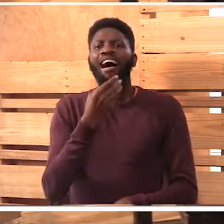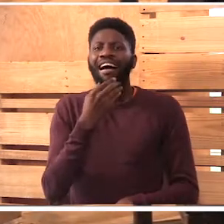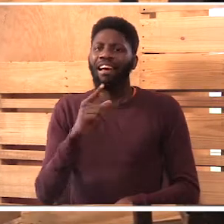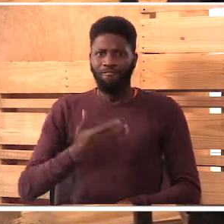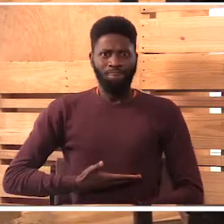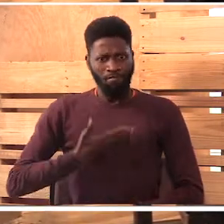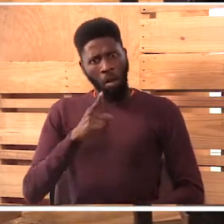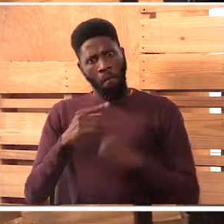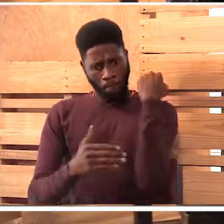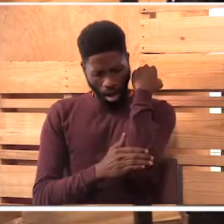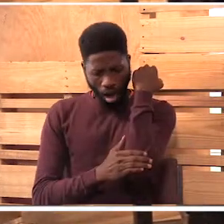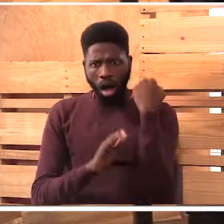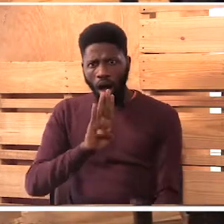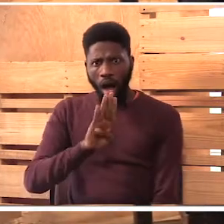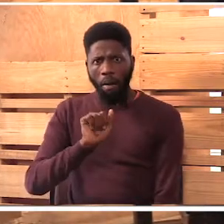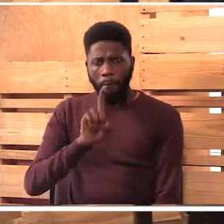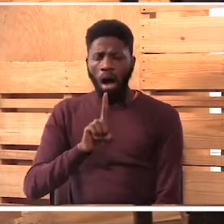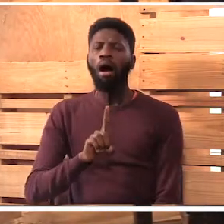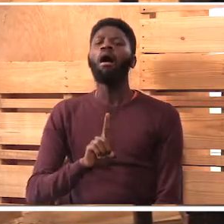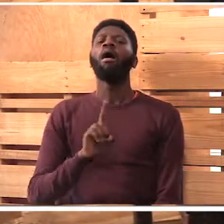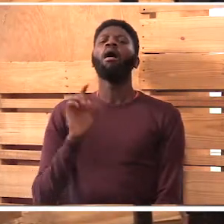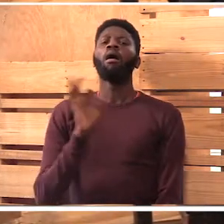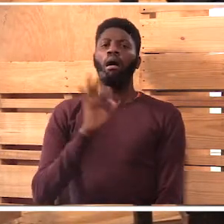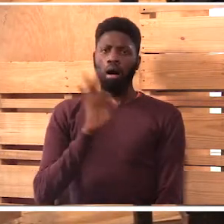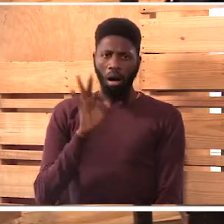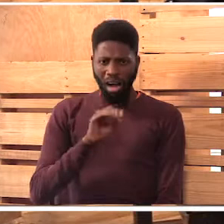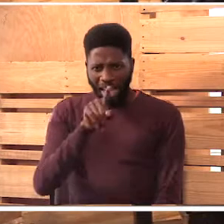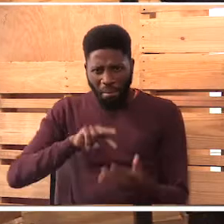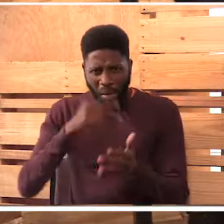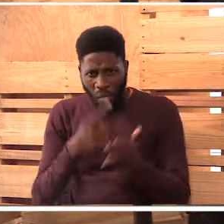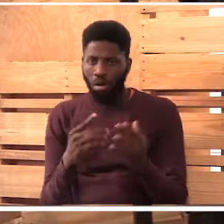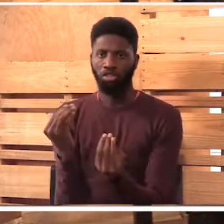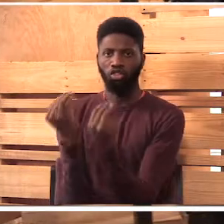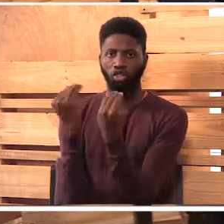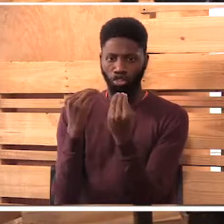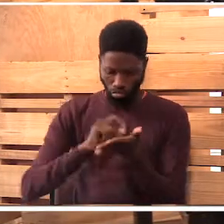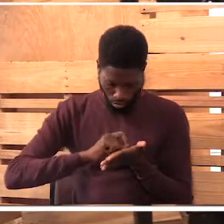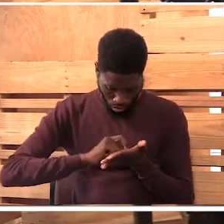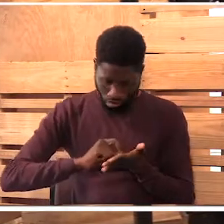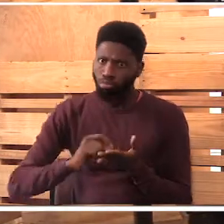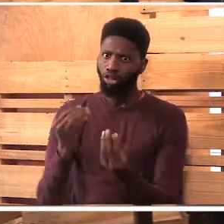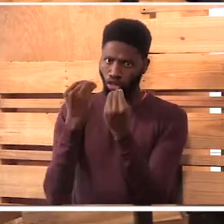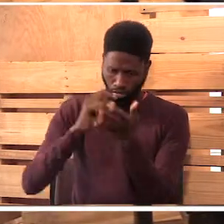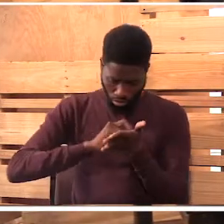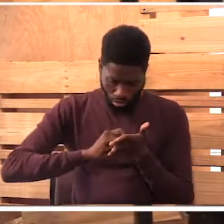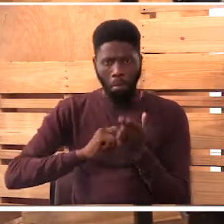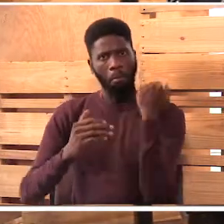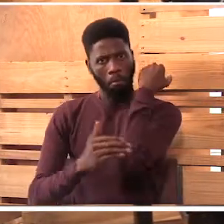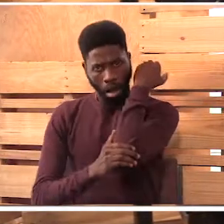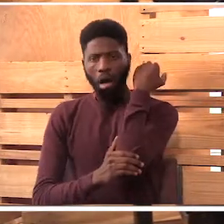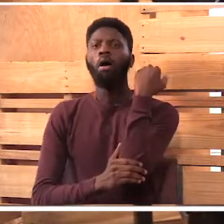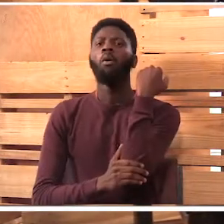Naona amifanya bad. So, I'm like, ni inataka kujua hivi, kusema ni, ananiandikia, ananiambia, this is to say bad.